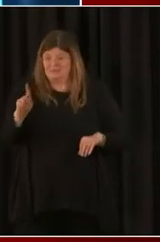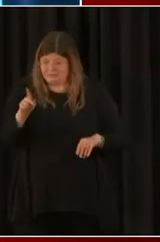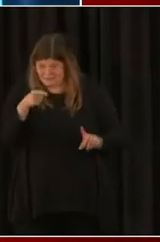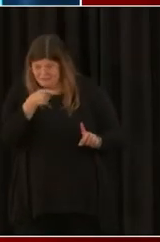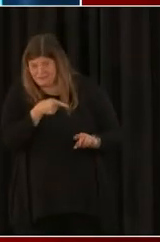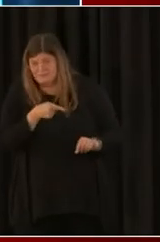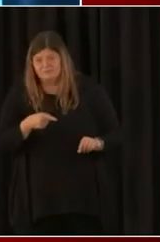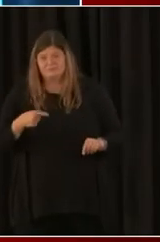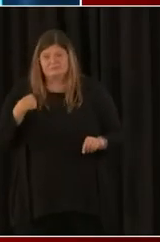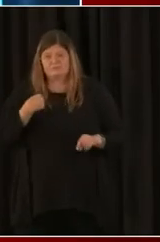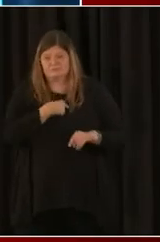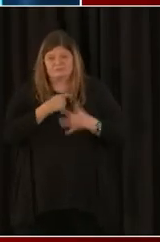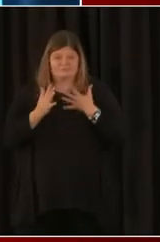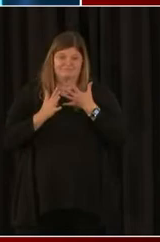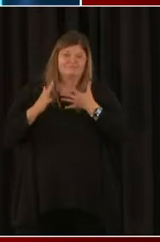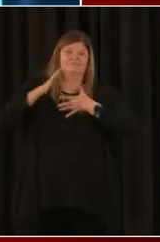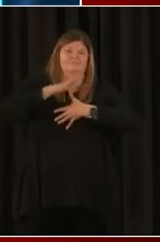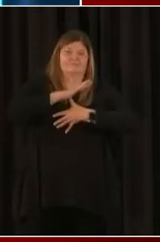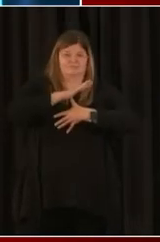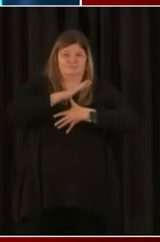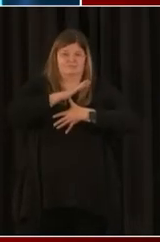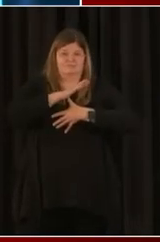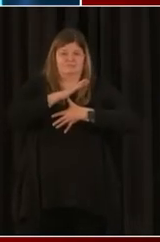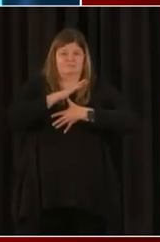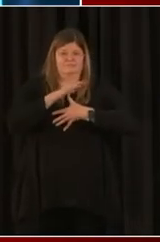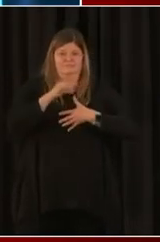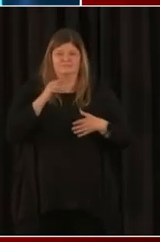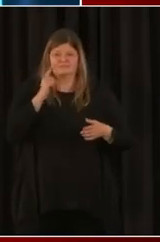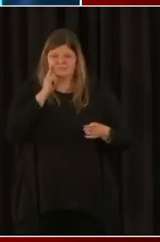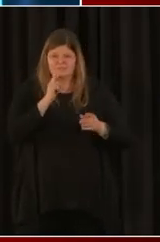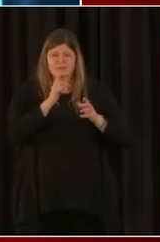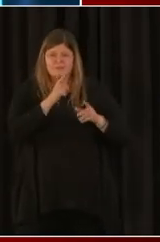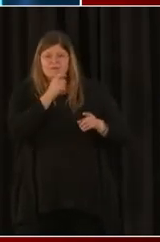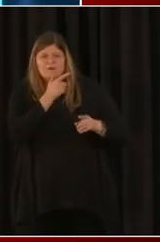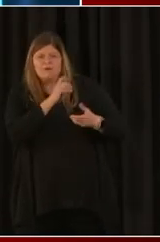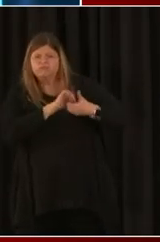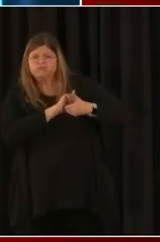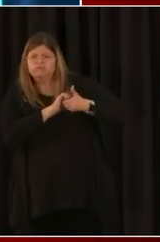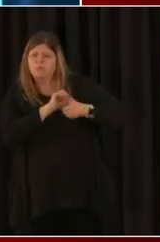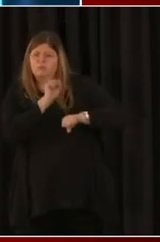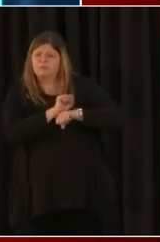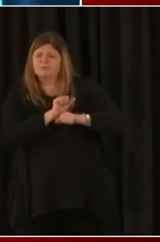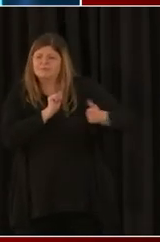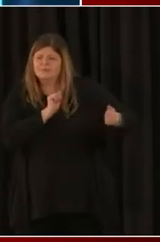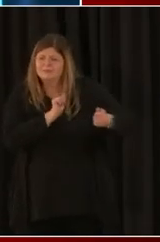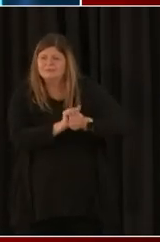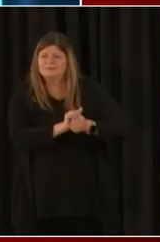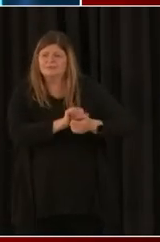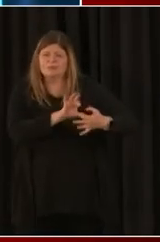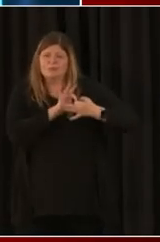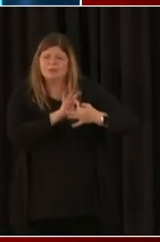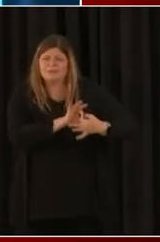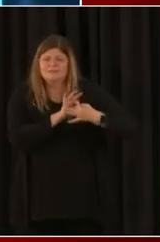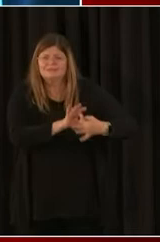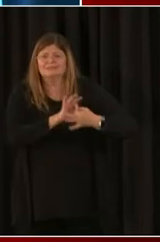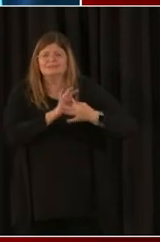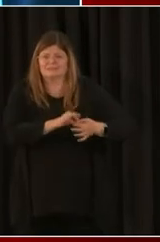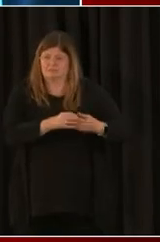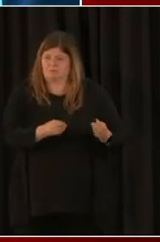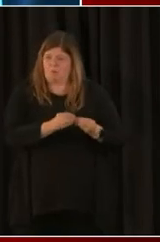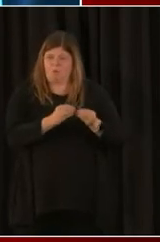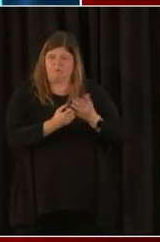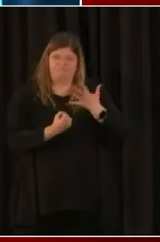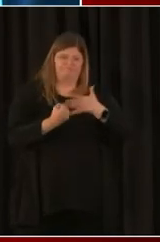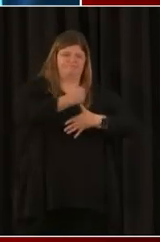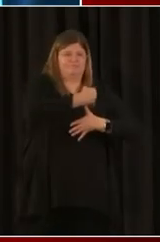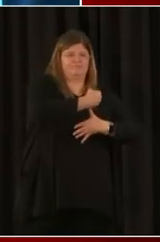we prioritize the borrowers who've been with us before, whether it's a loan relationship or a deposit relationship, and most banks do that.